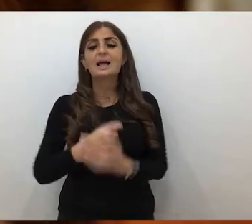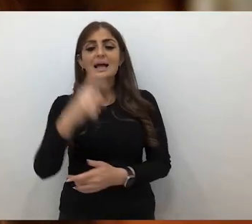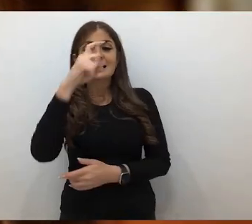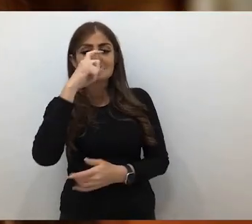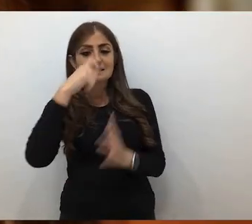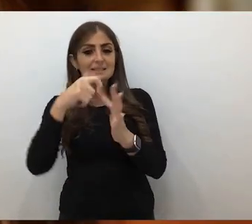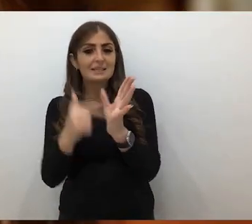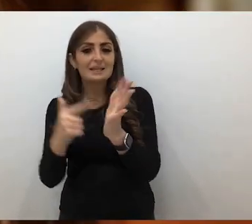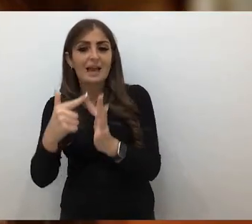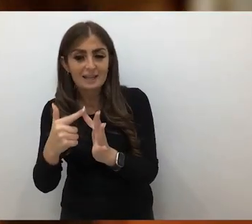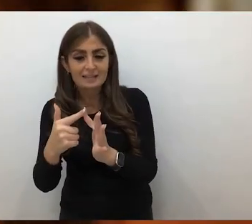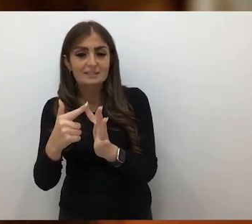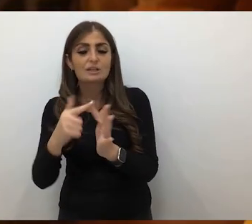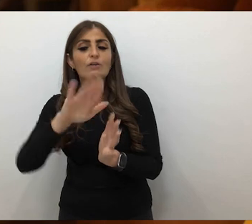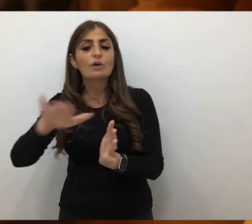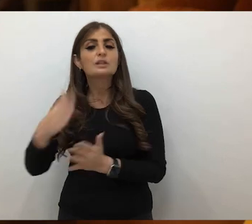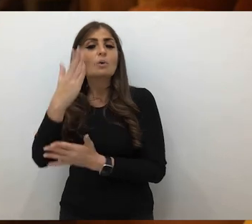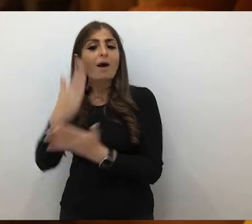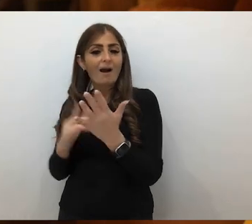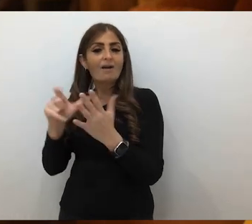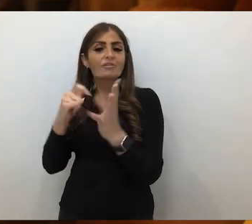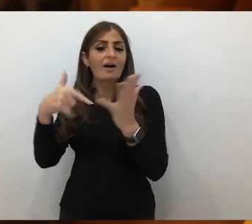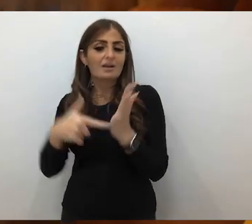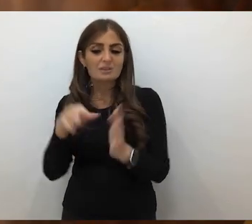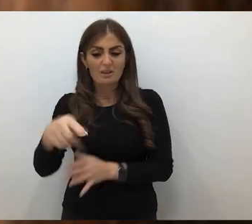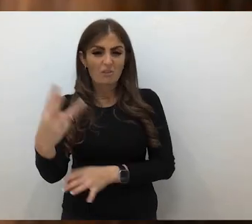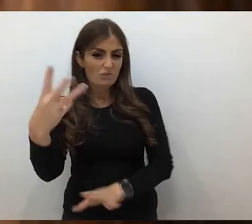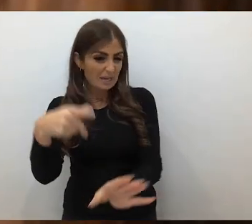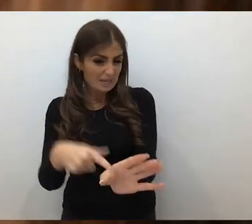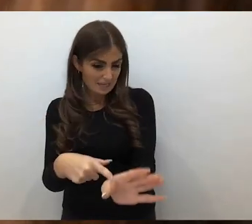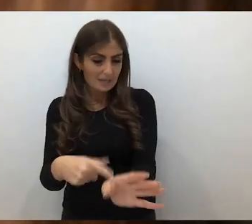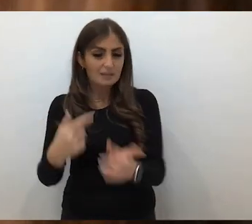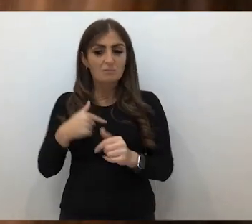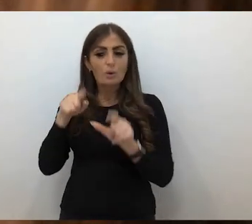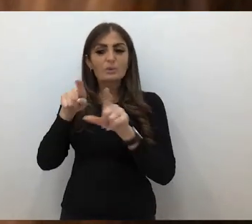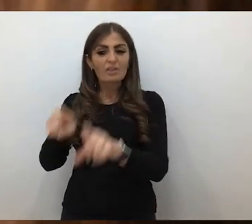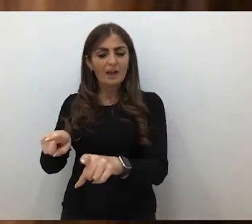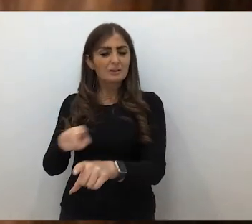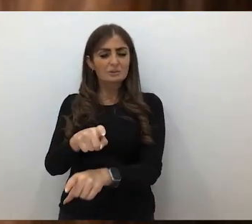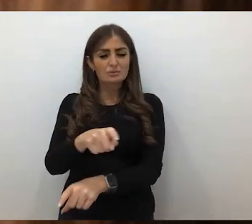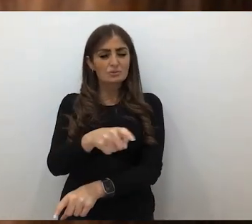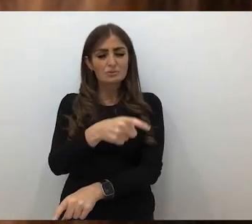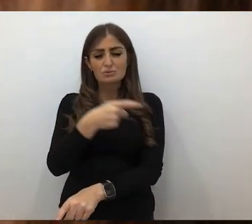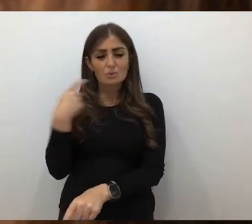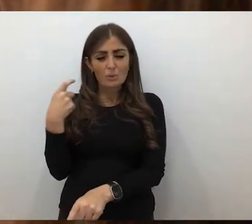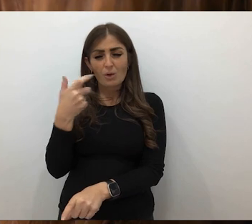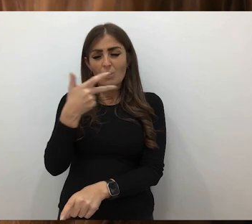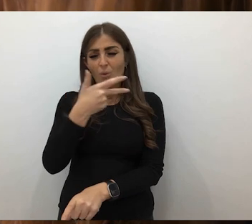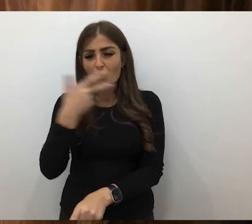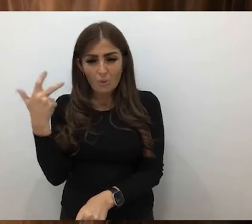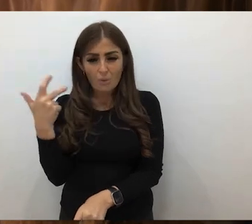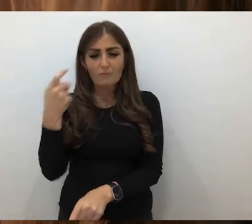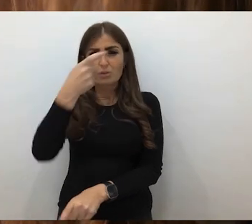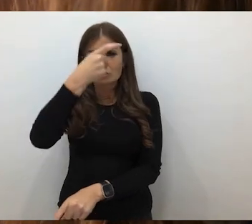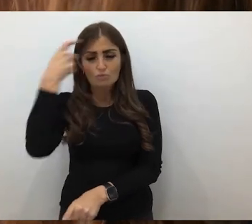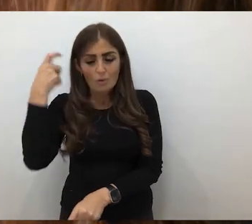Kate's home for half-caste kids. I was there for about three years. While I was there, it was such a cruel, hard place and very